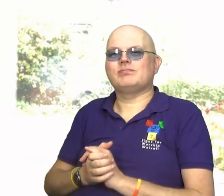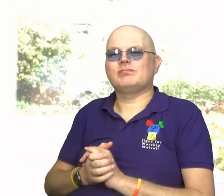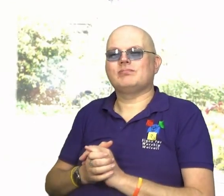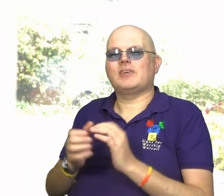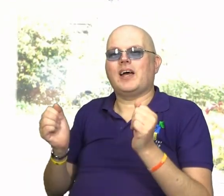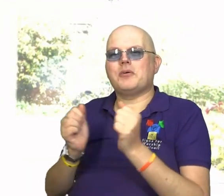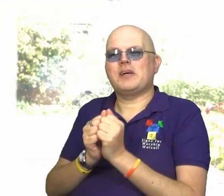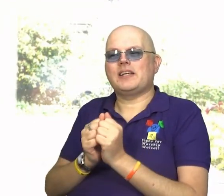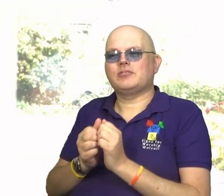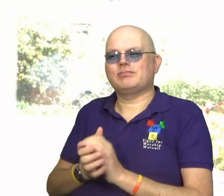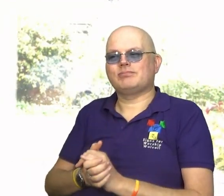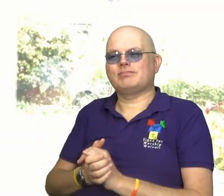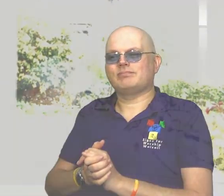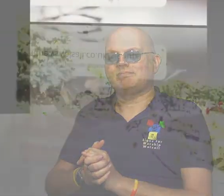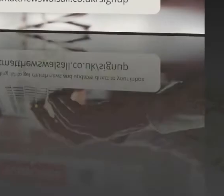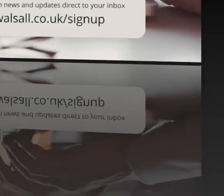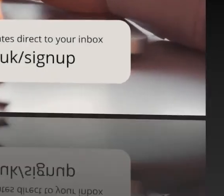amen